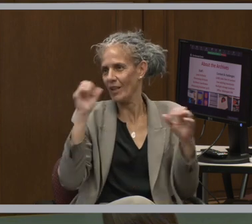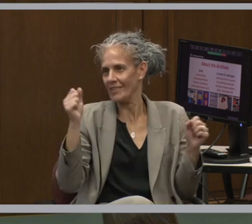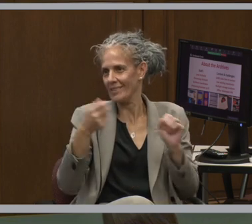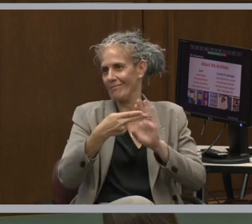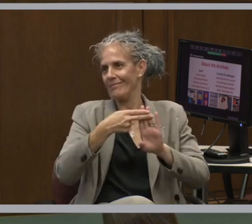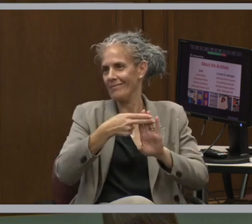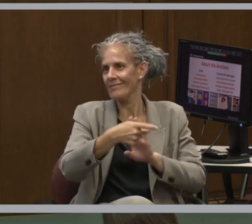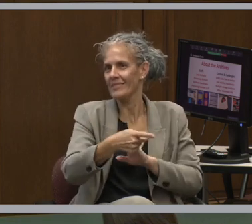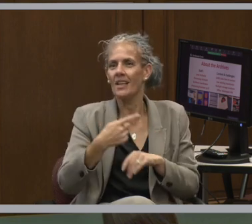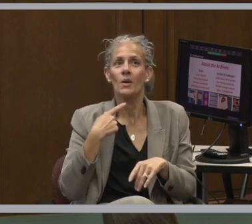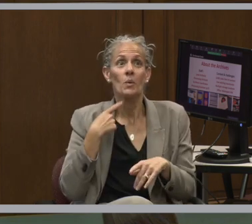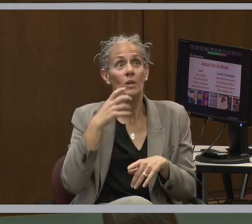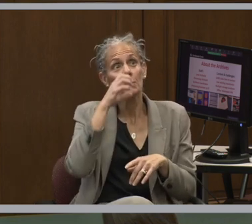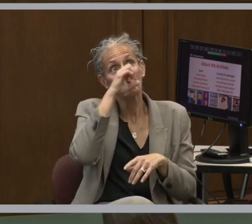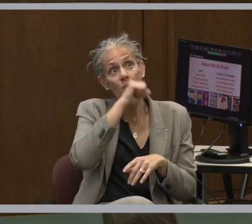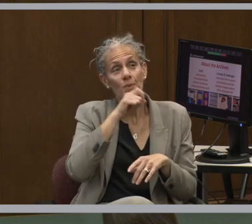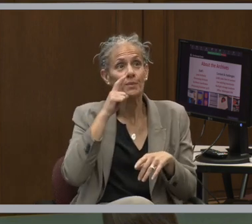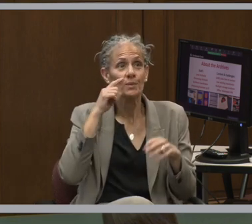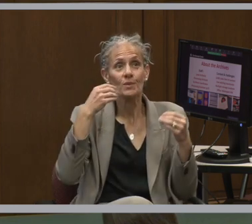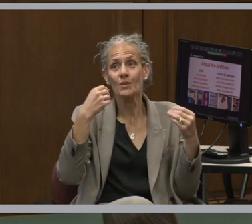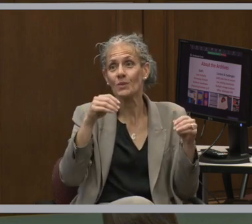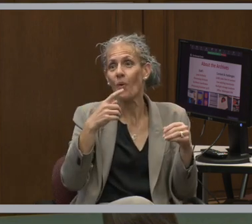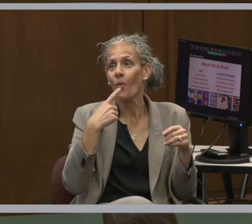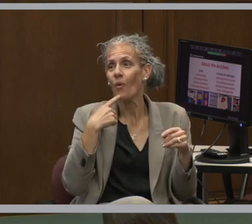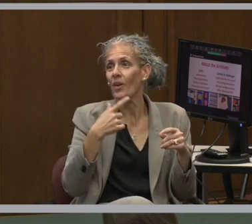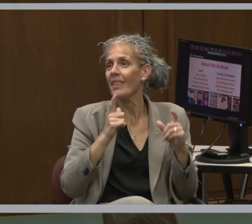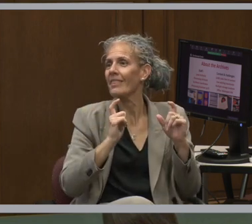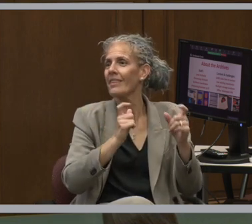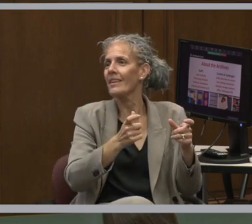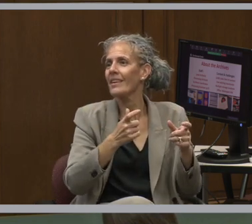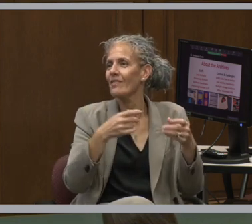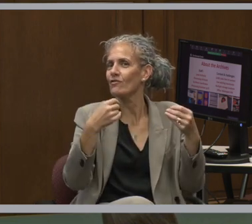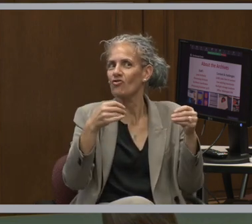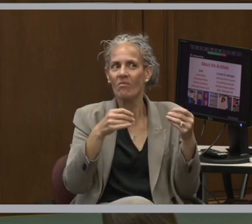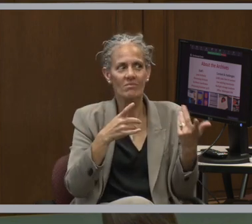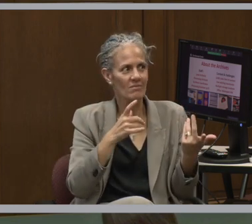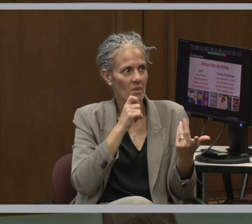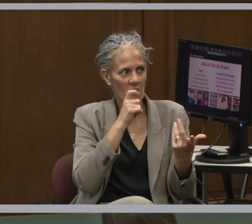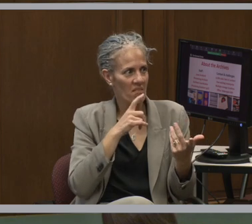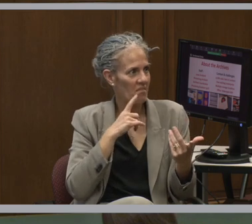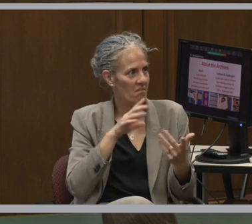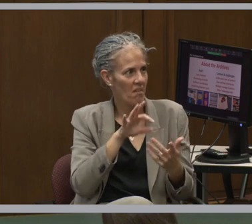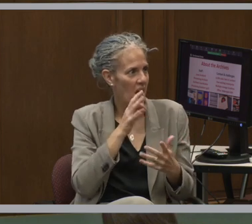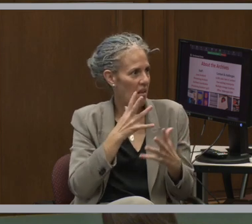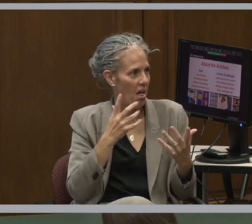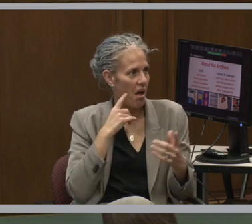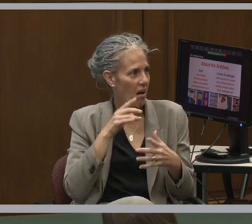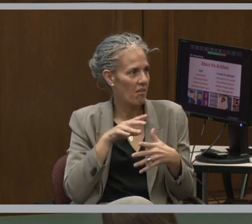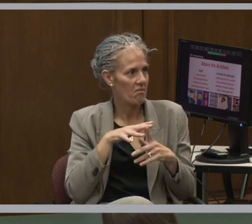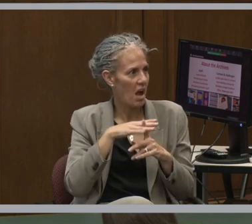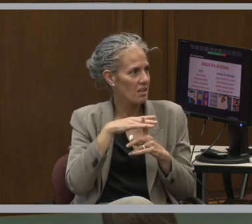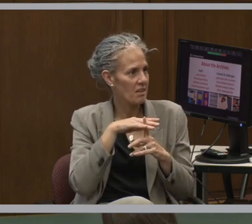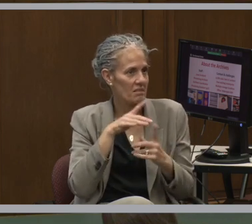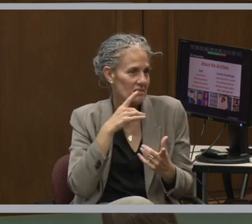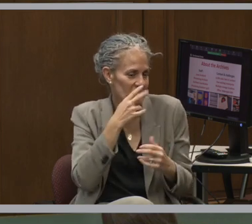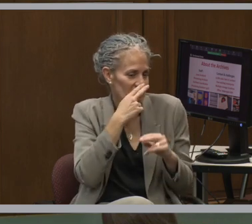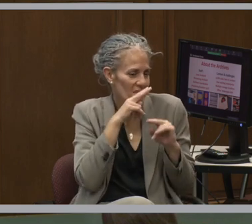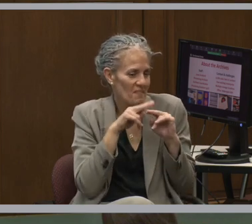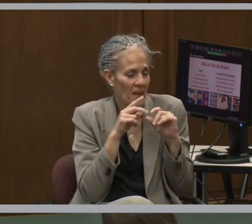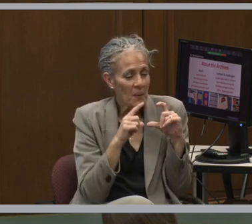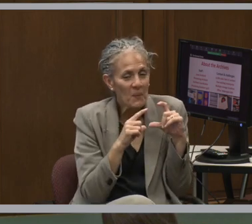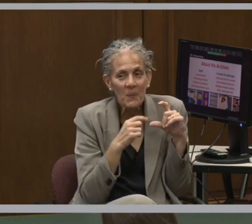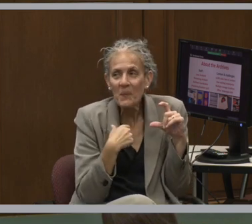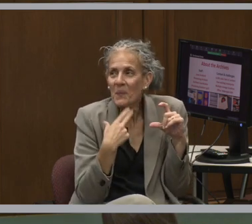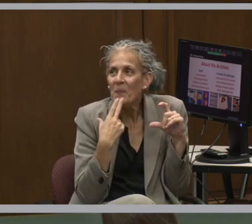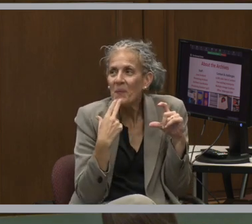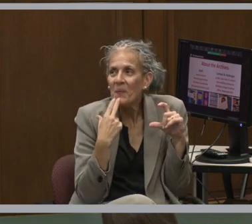We're assuming it was sold at the gift shop, but we haven't really found a lot more context on it. It's just a really fun, tiny,